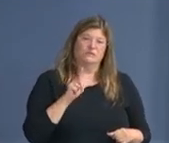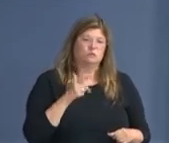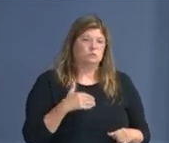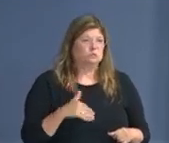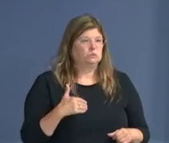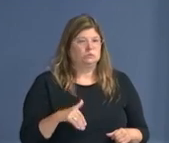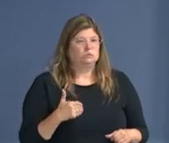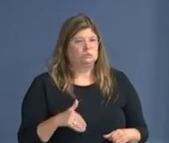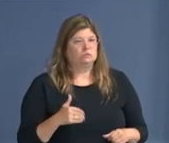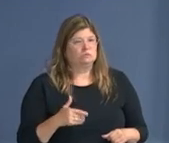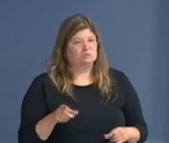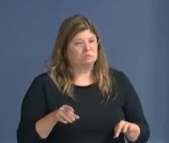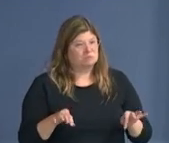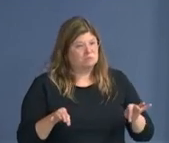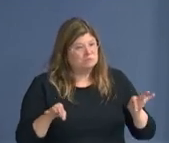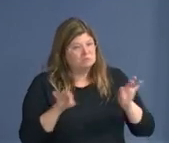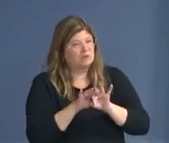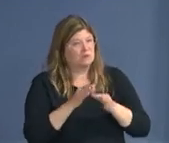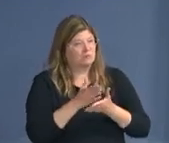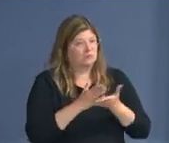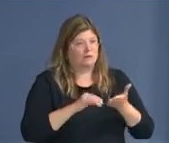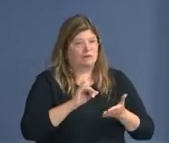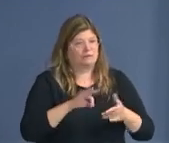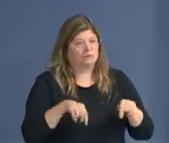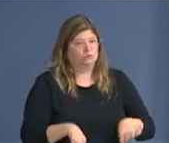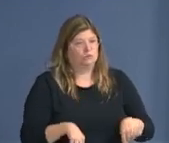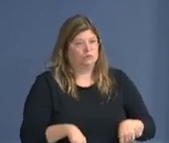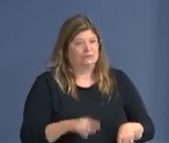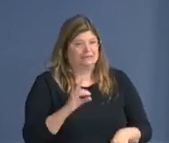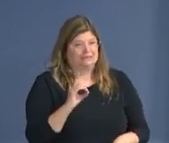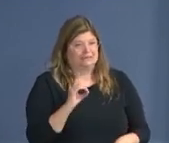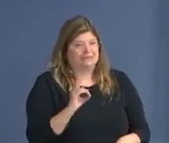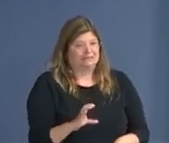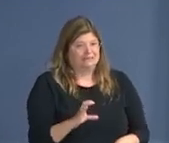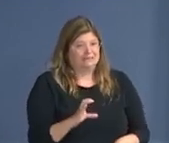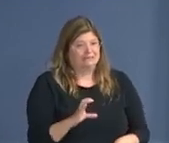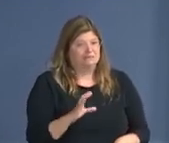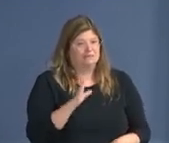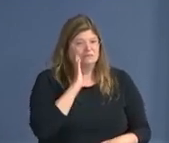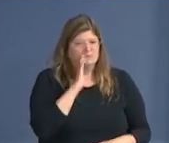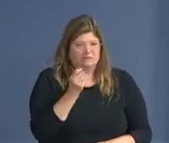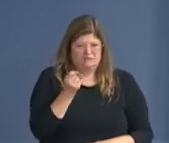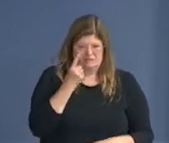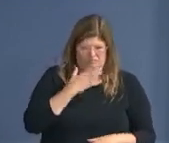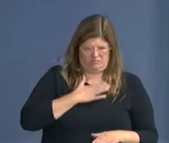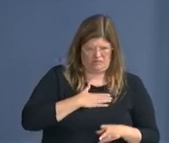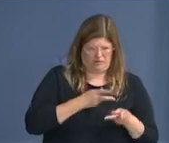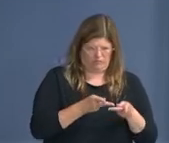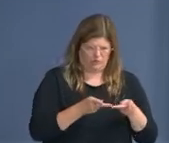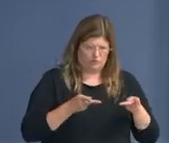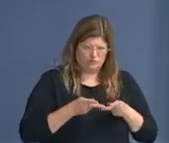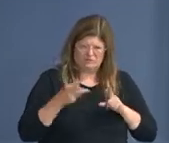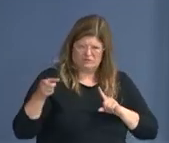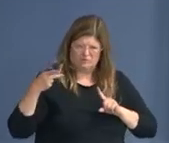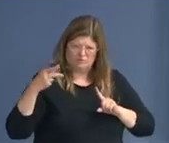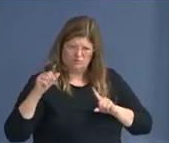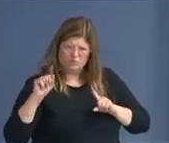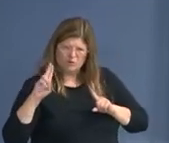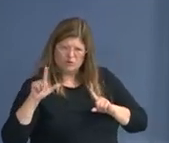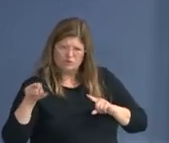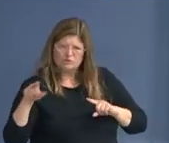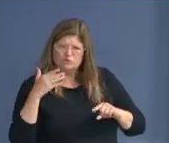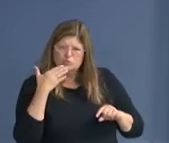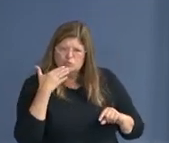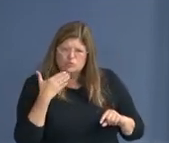local news. Um, you will understand that if you're in my position and he has all these great sources and news